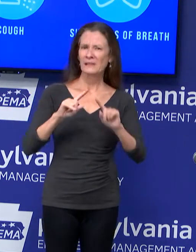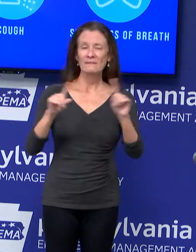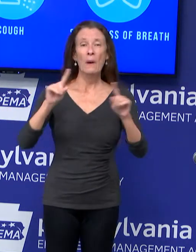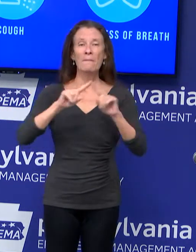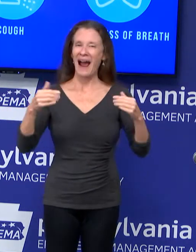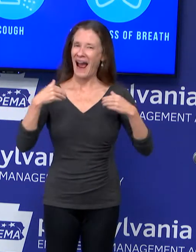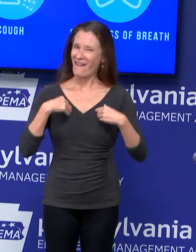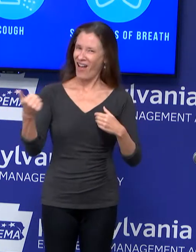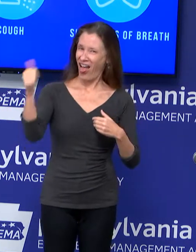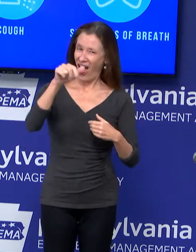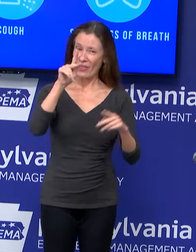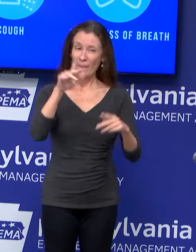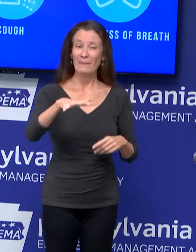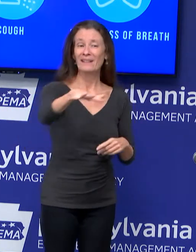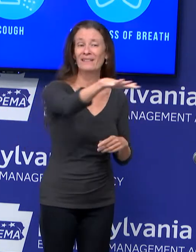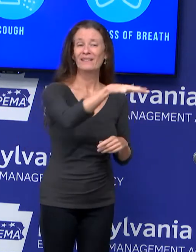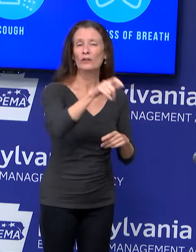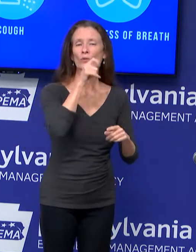with symptoms of the virus.